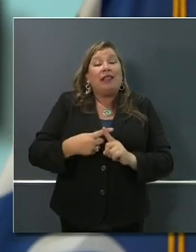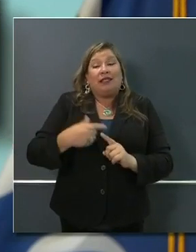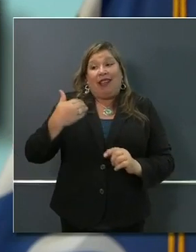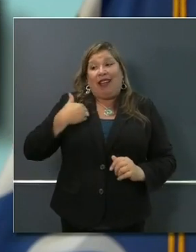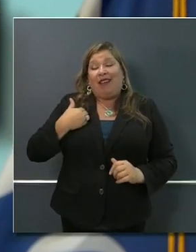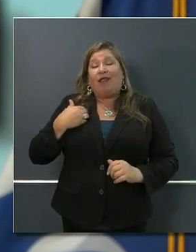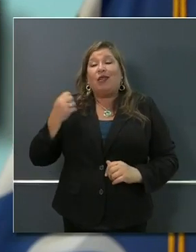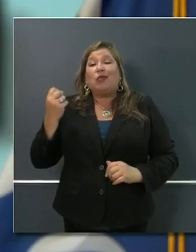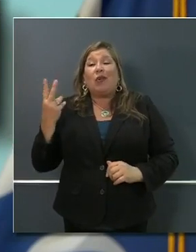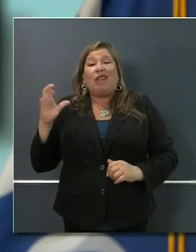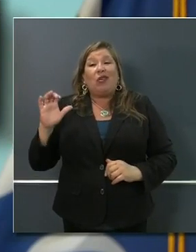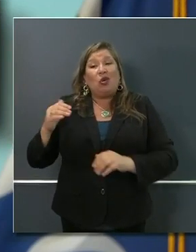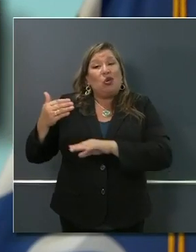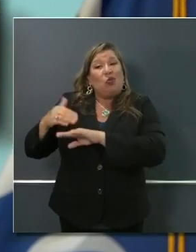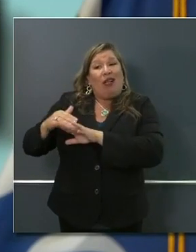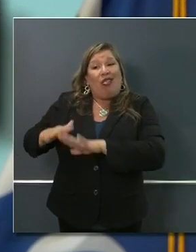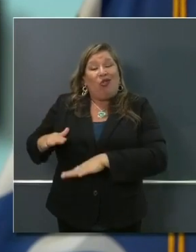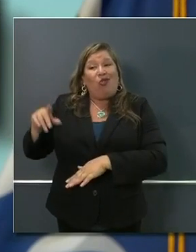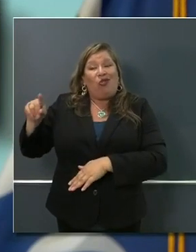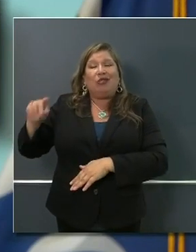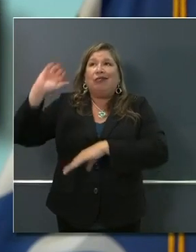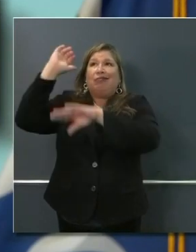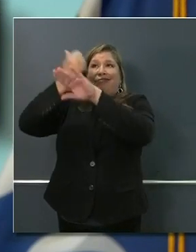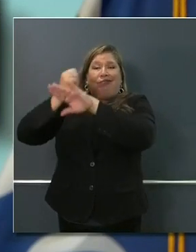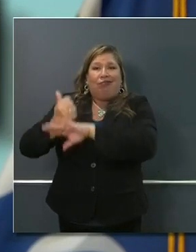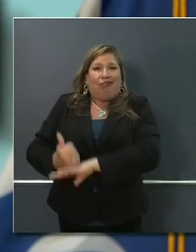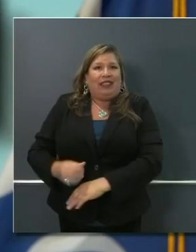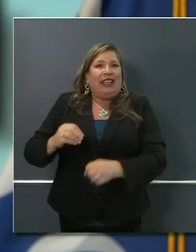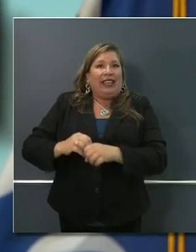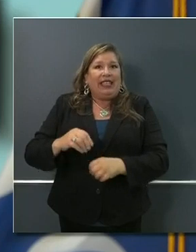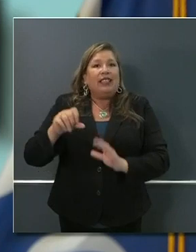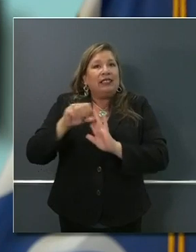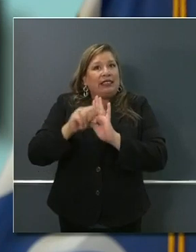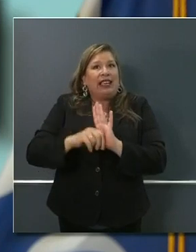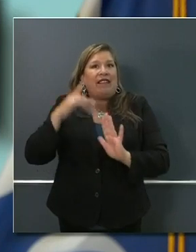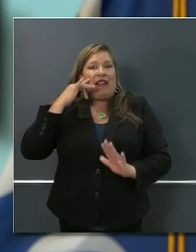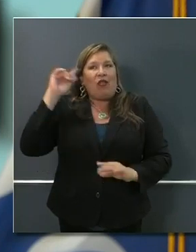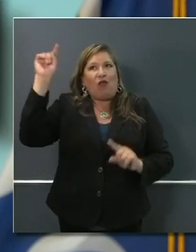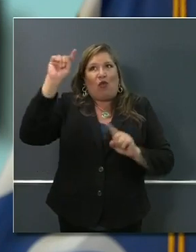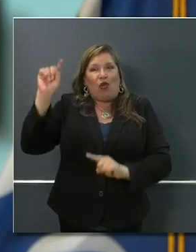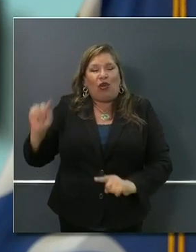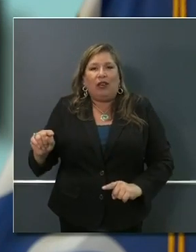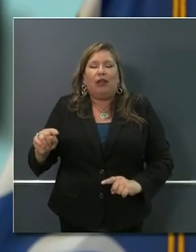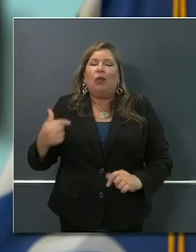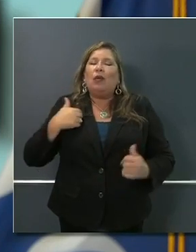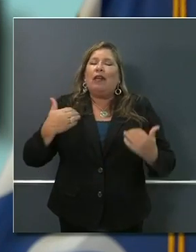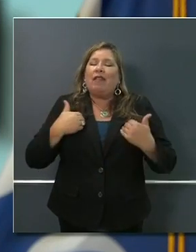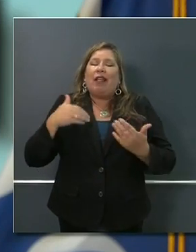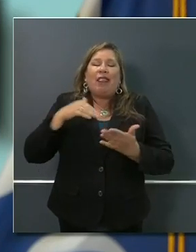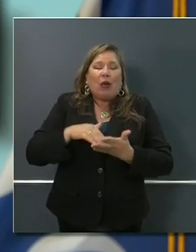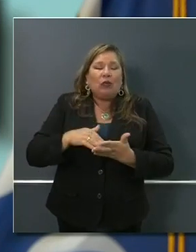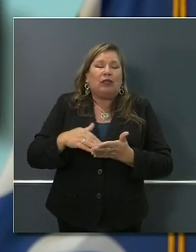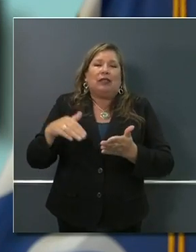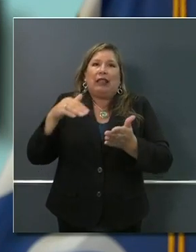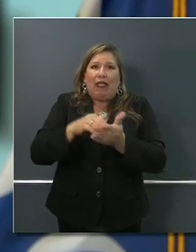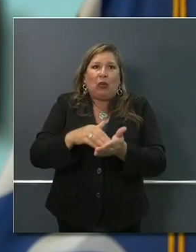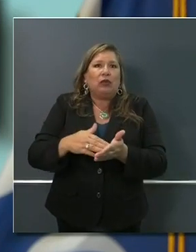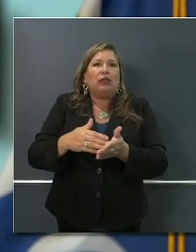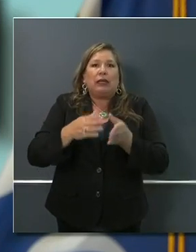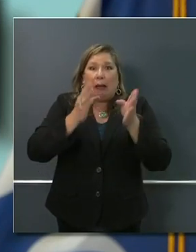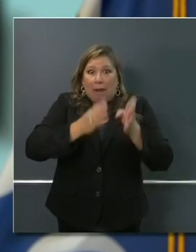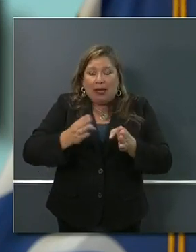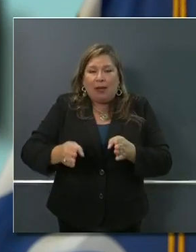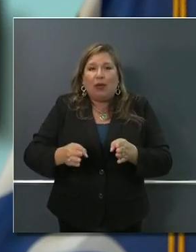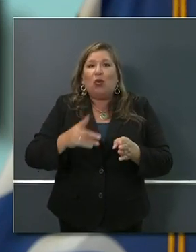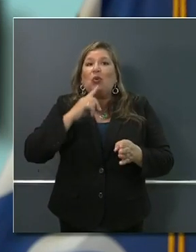distributed all across the state, and we have thousands and thousands of individuals that now have the